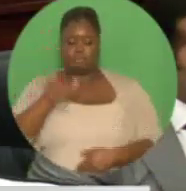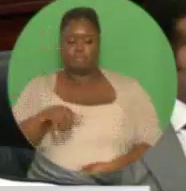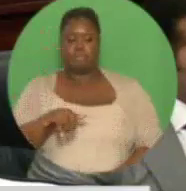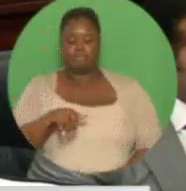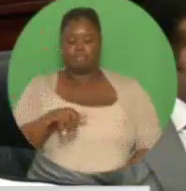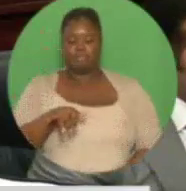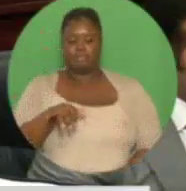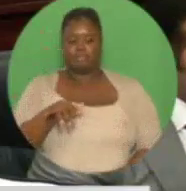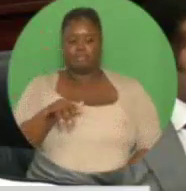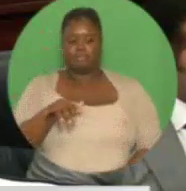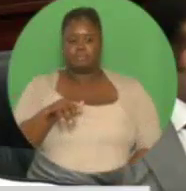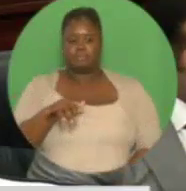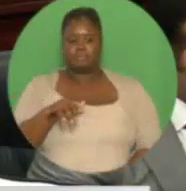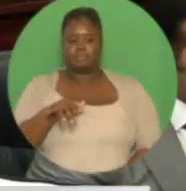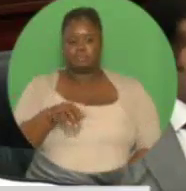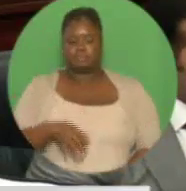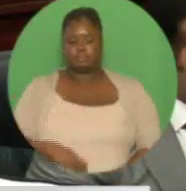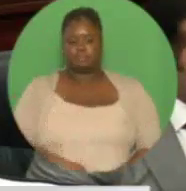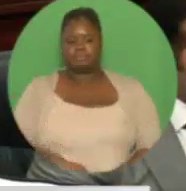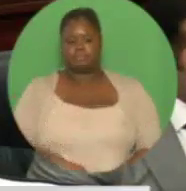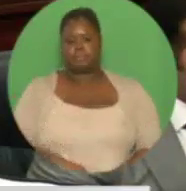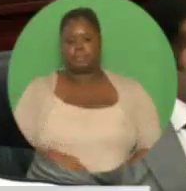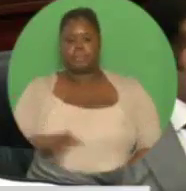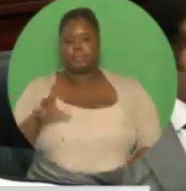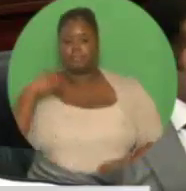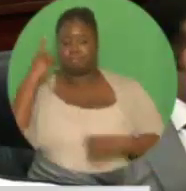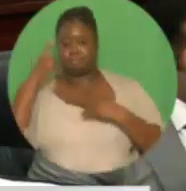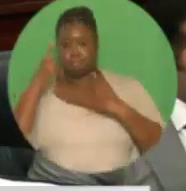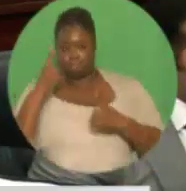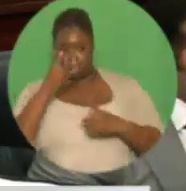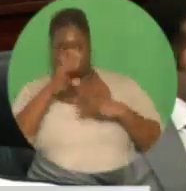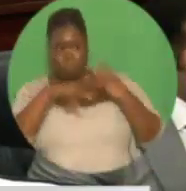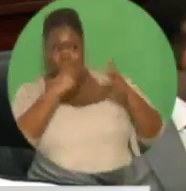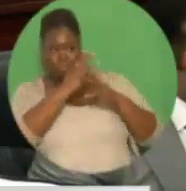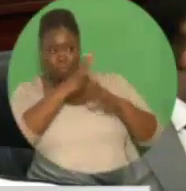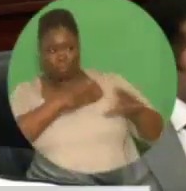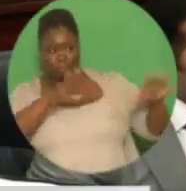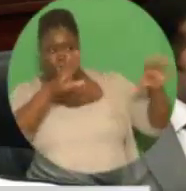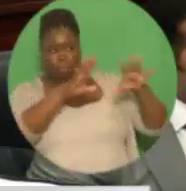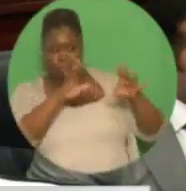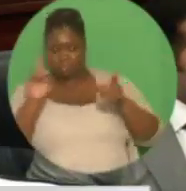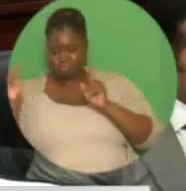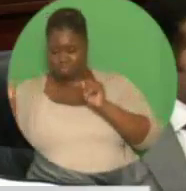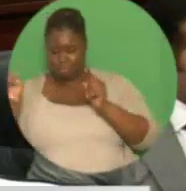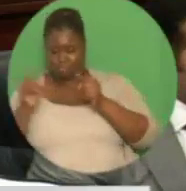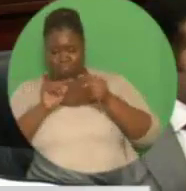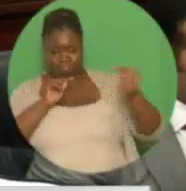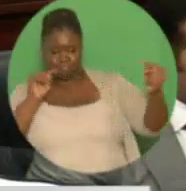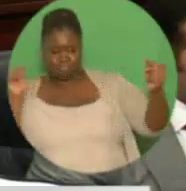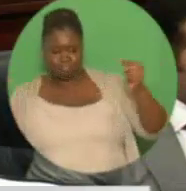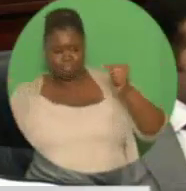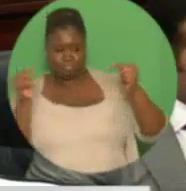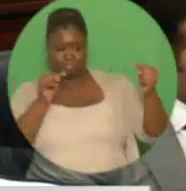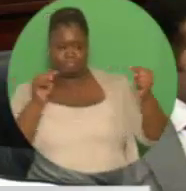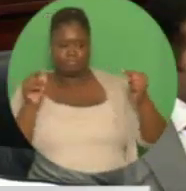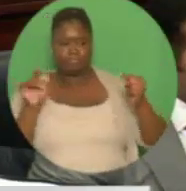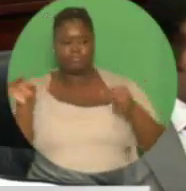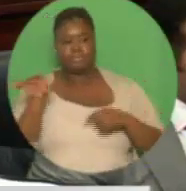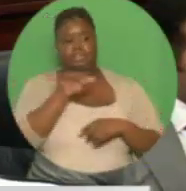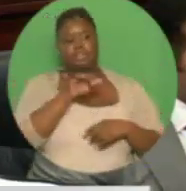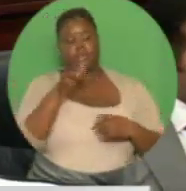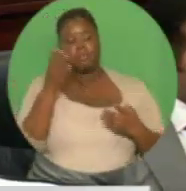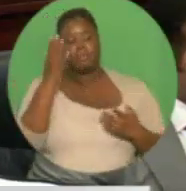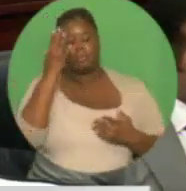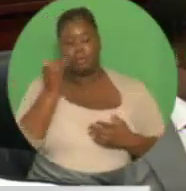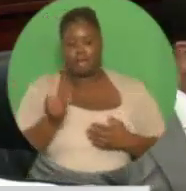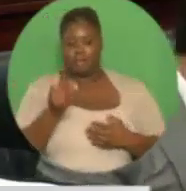competitive advantages in areas where our capabilities can be utilized to exploit national and global opportunities. We are utilizing